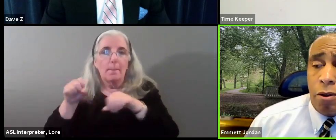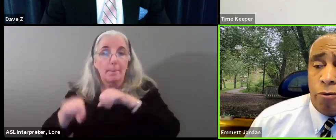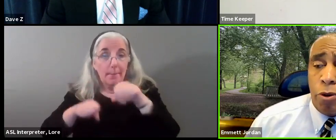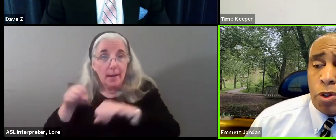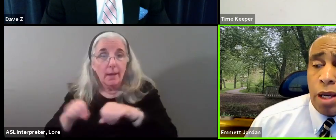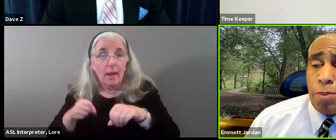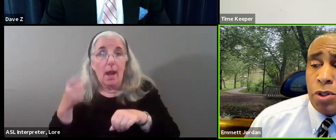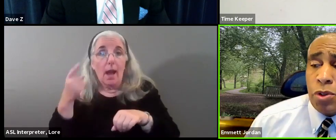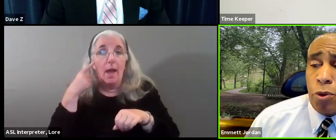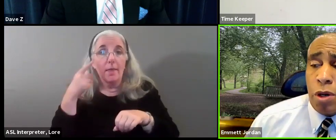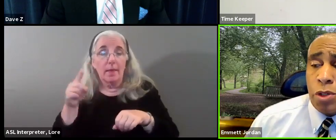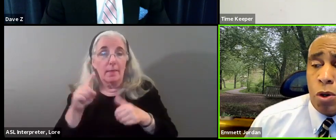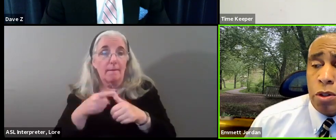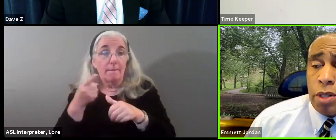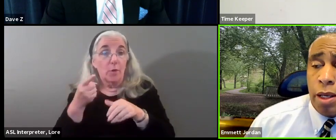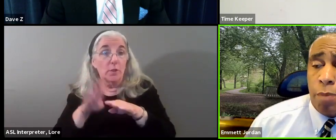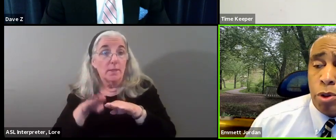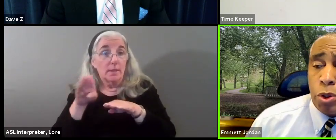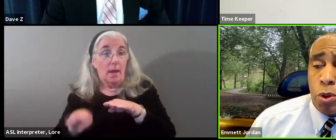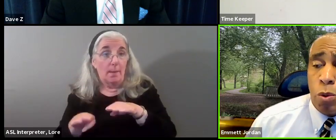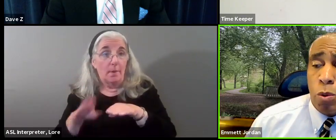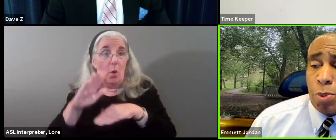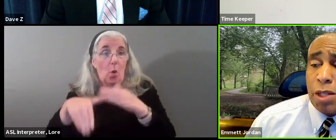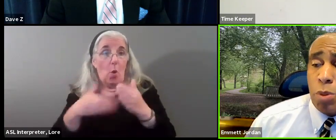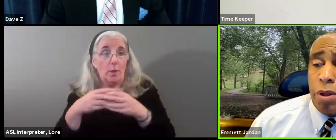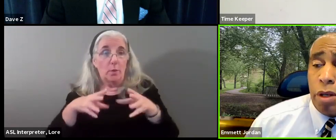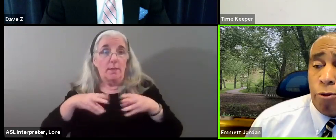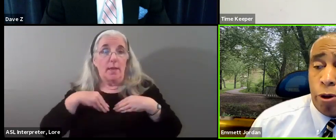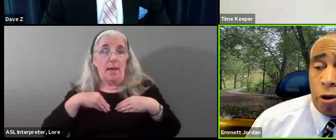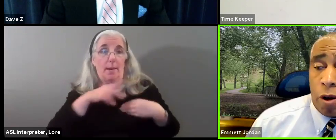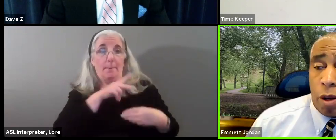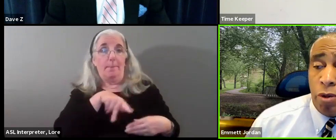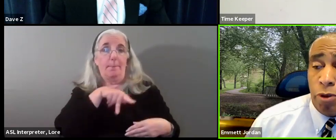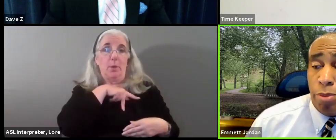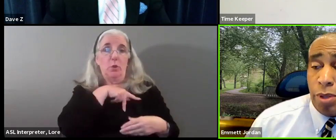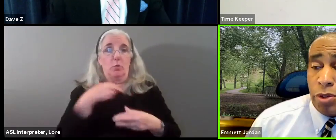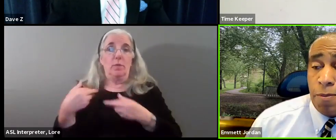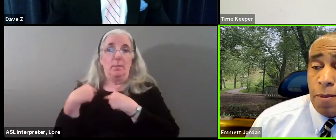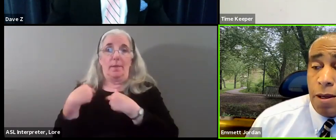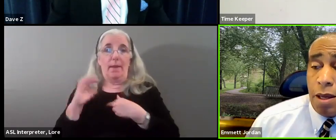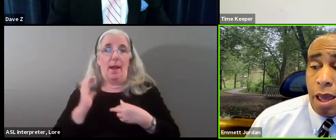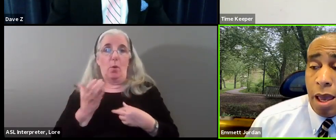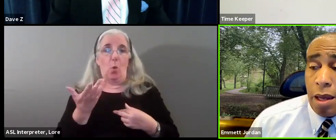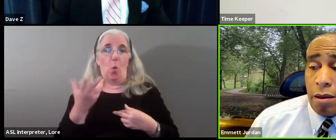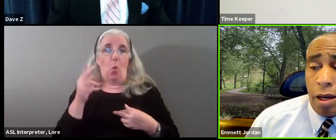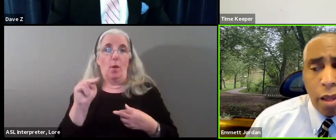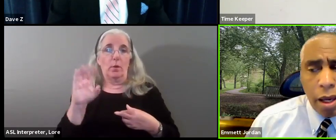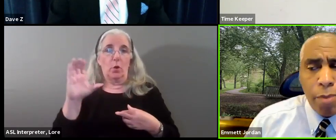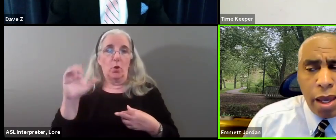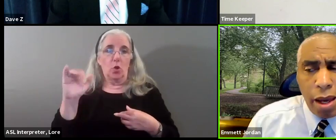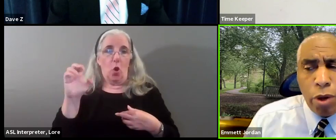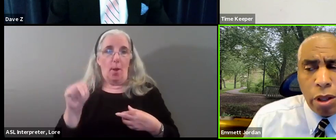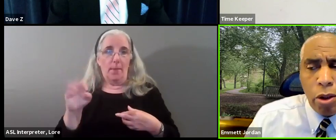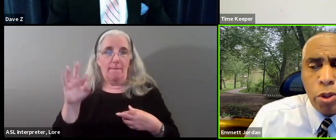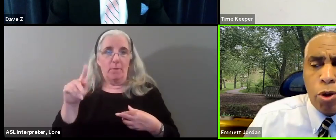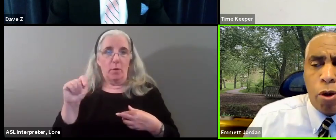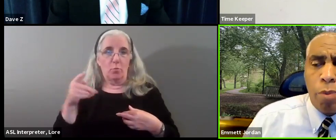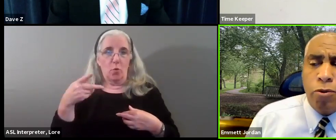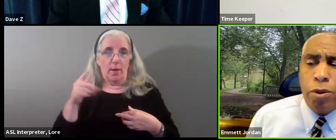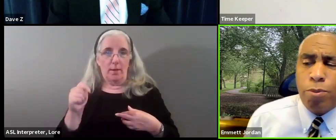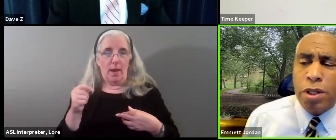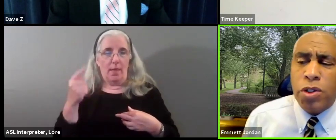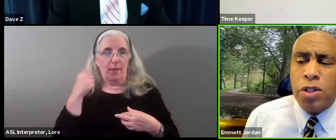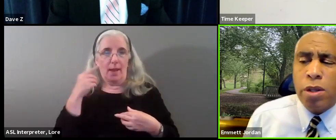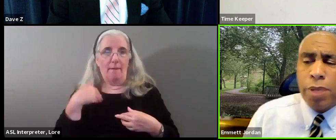the first step is for us all to take personal responsibility for our carbon footprints. I think I may have one of the lowest